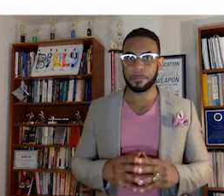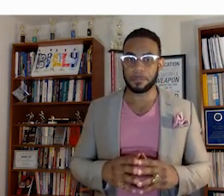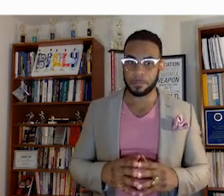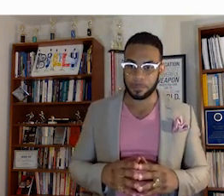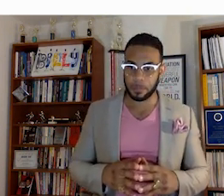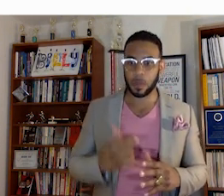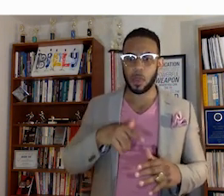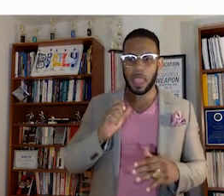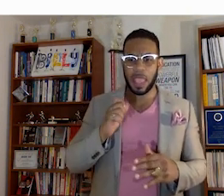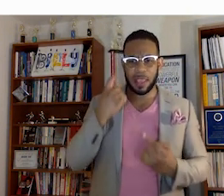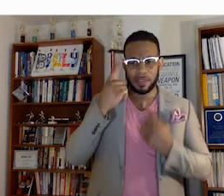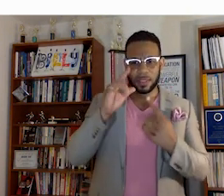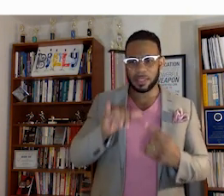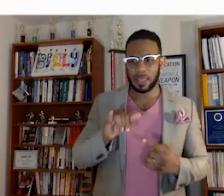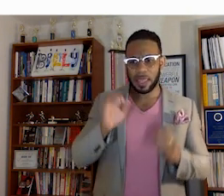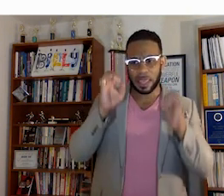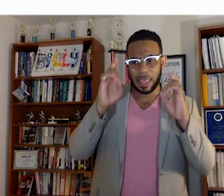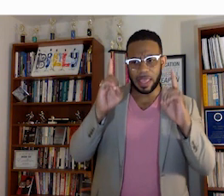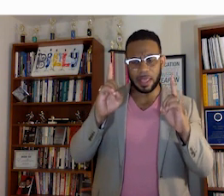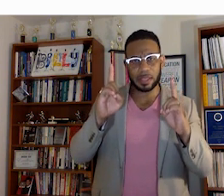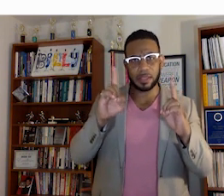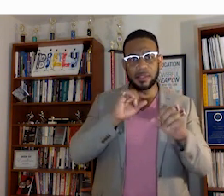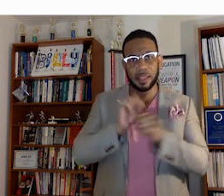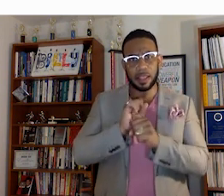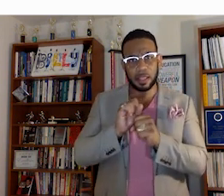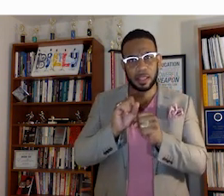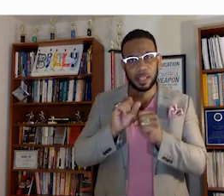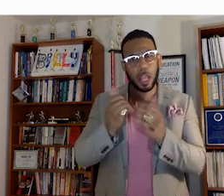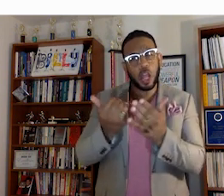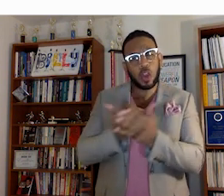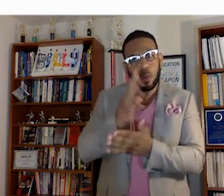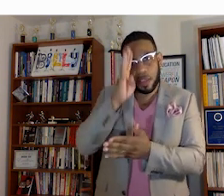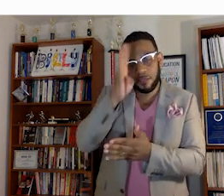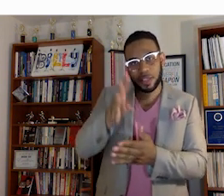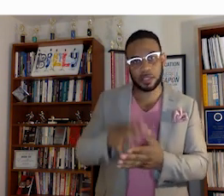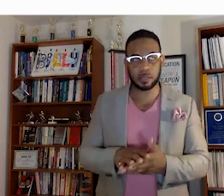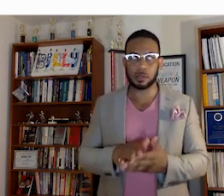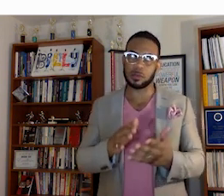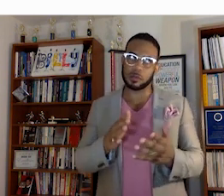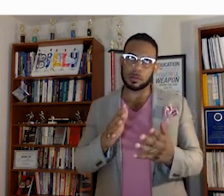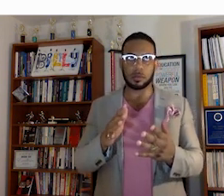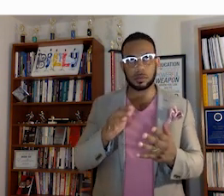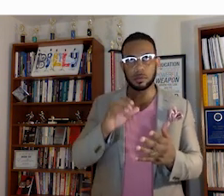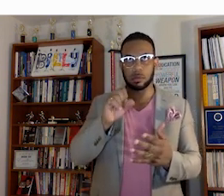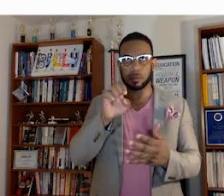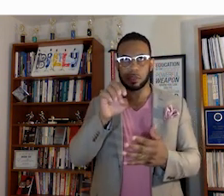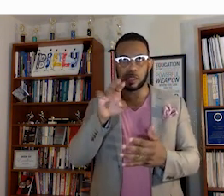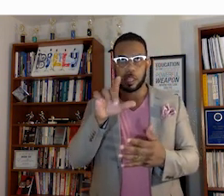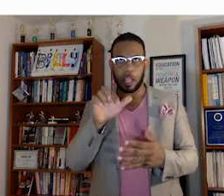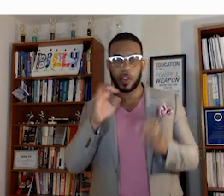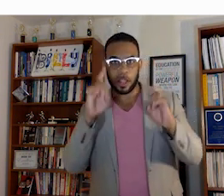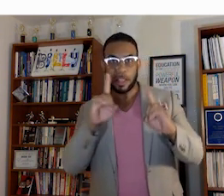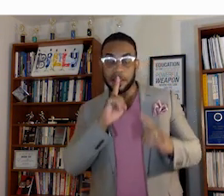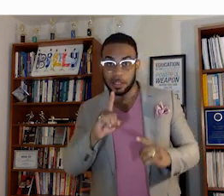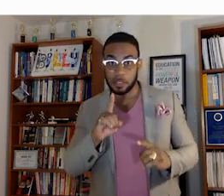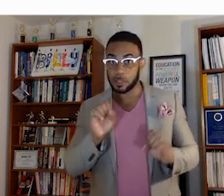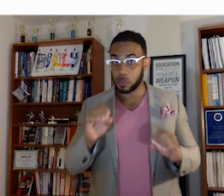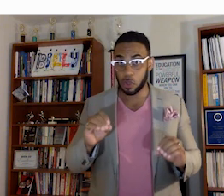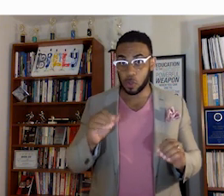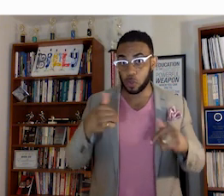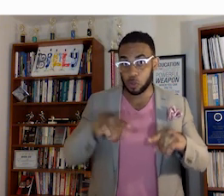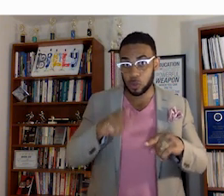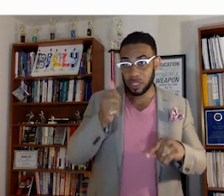Nate We have to think that education is actually a fairly new invention, well, secular education is. Nate